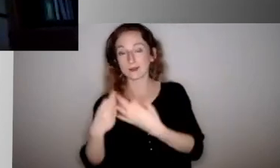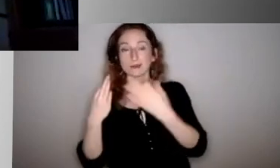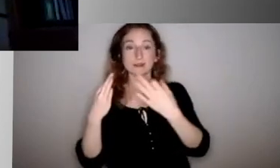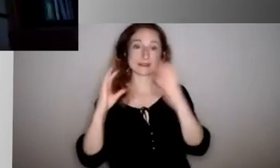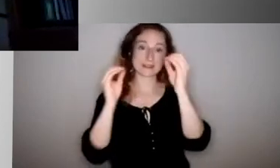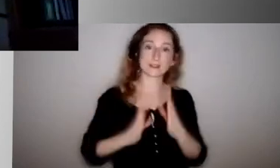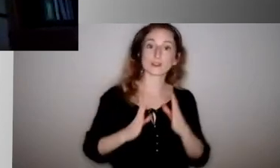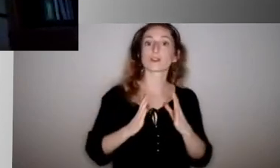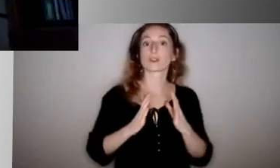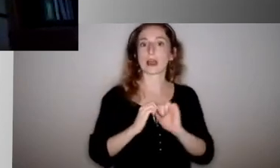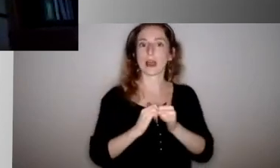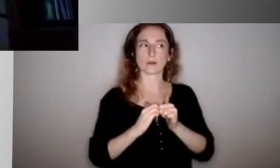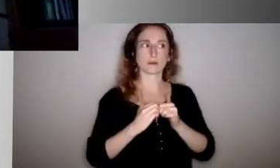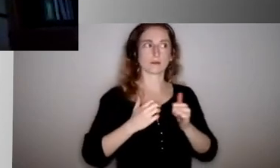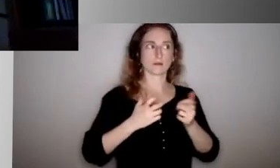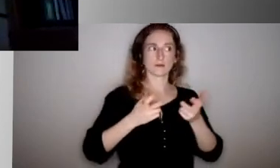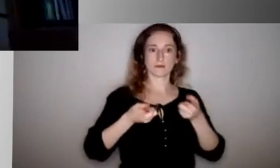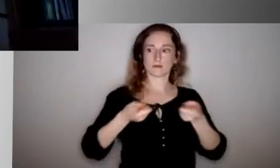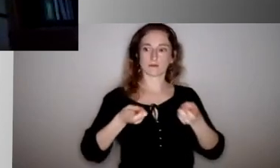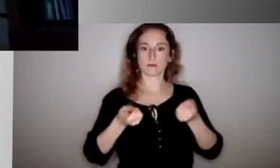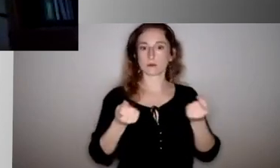needs on there, too. I'd recommend that to look at.